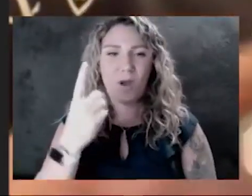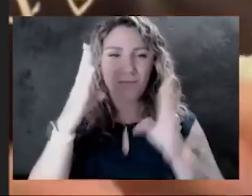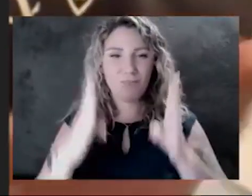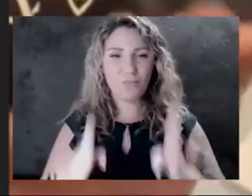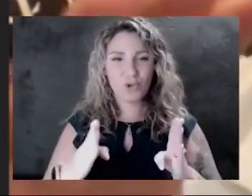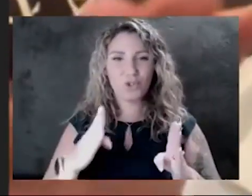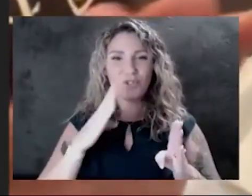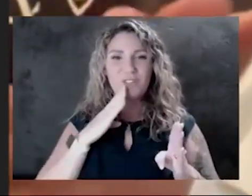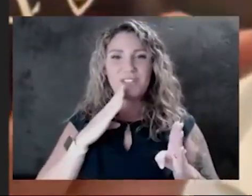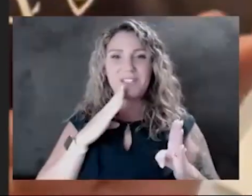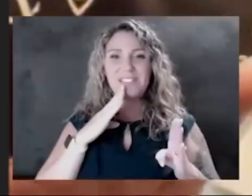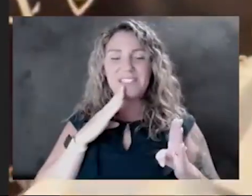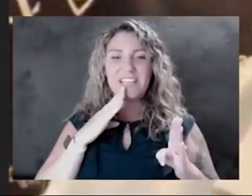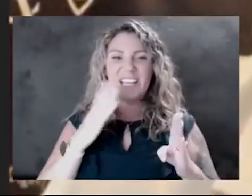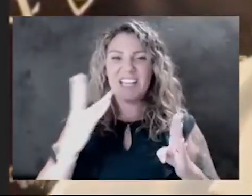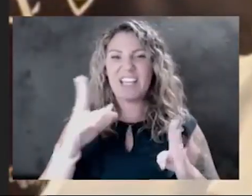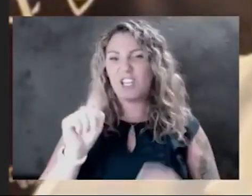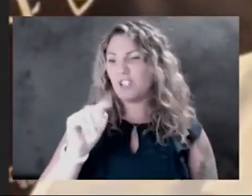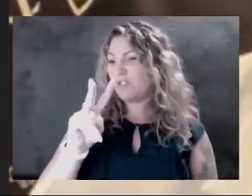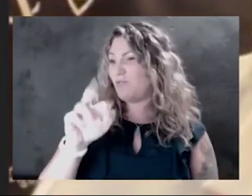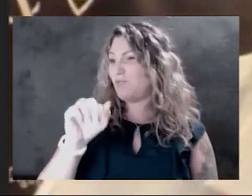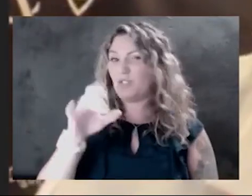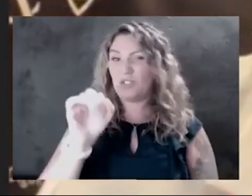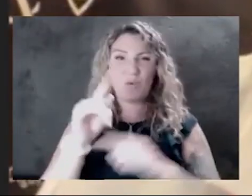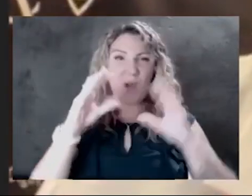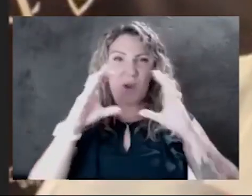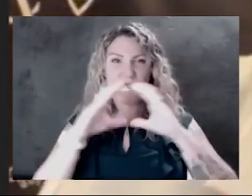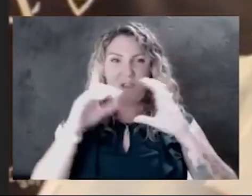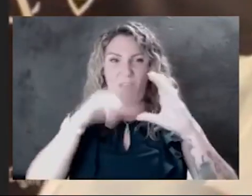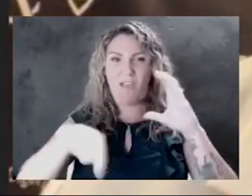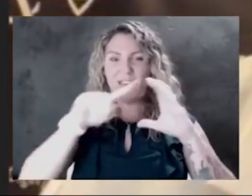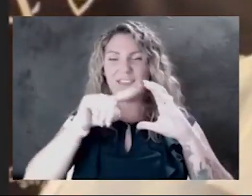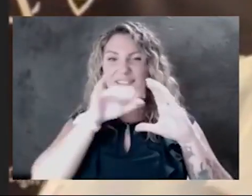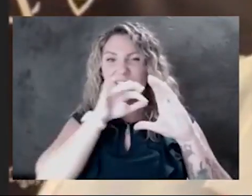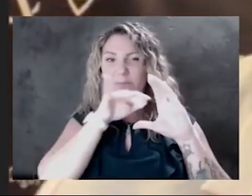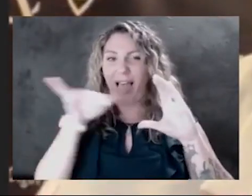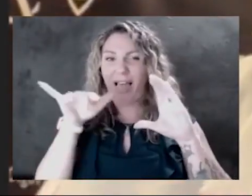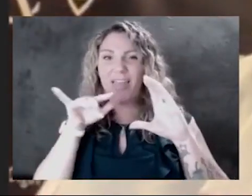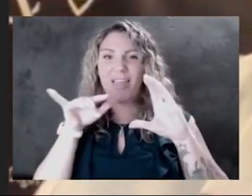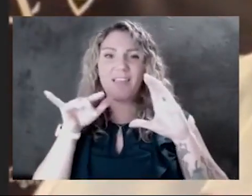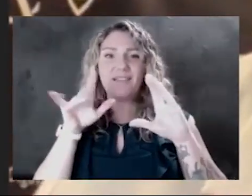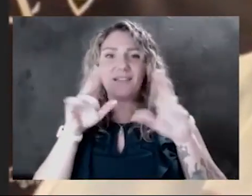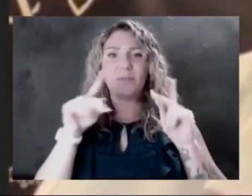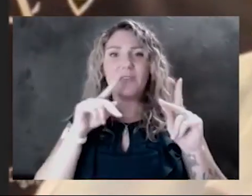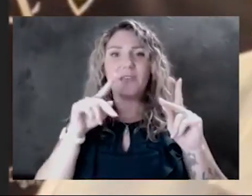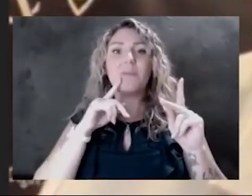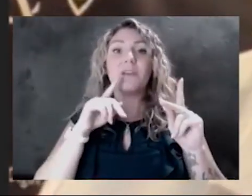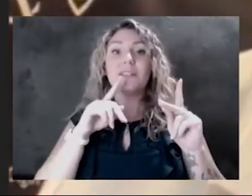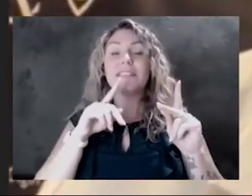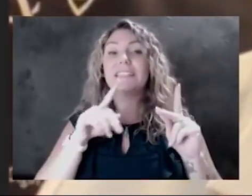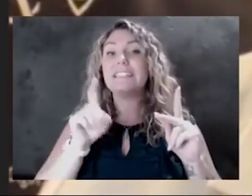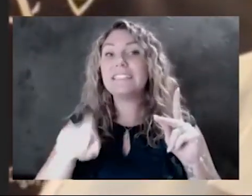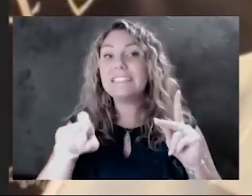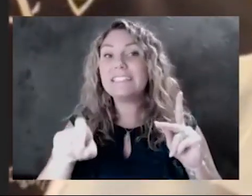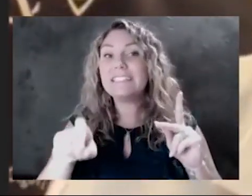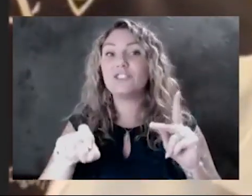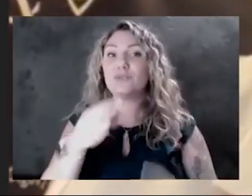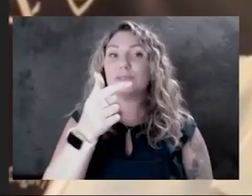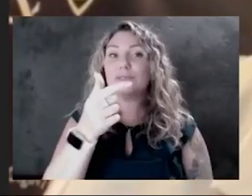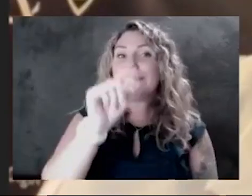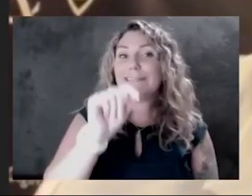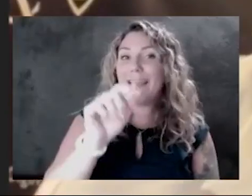it with to it spelled on it. You know, people need to get around to it to get vaccinated.